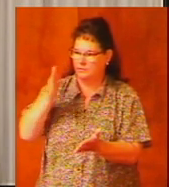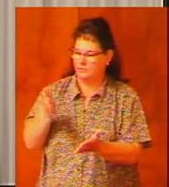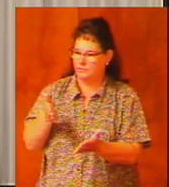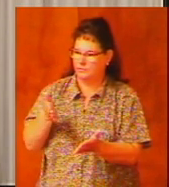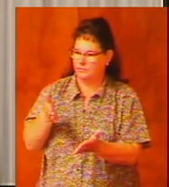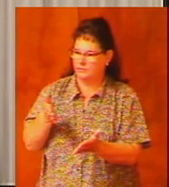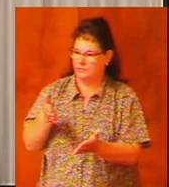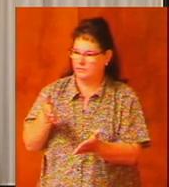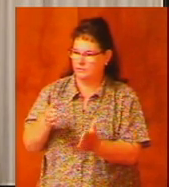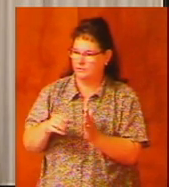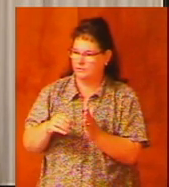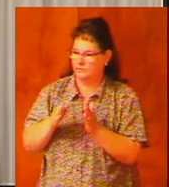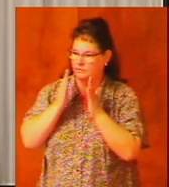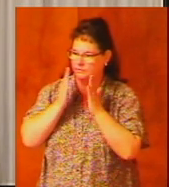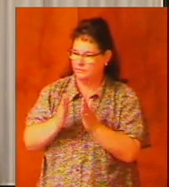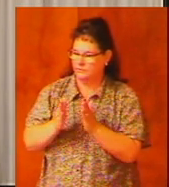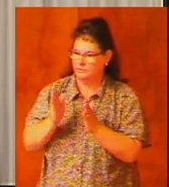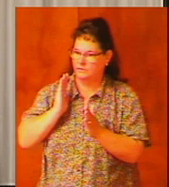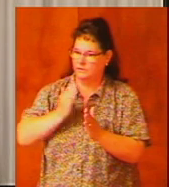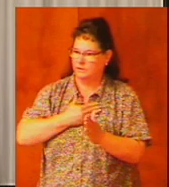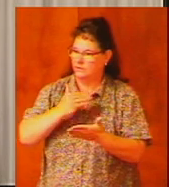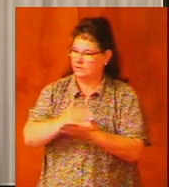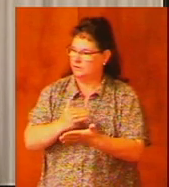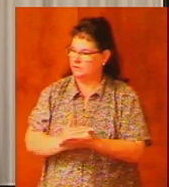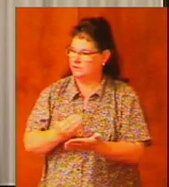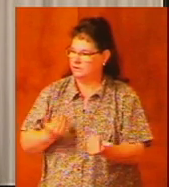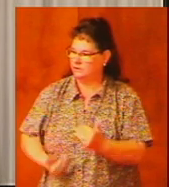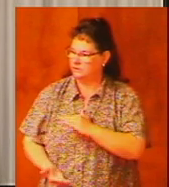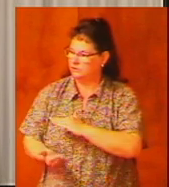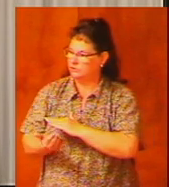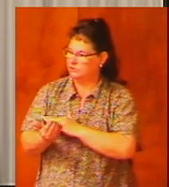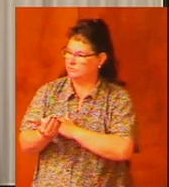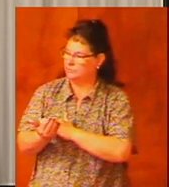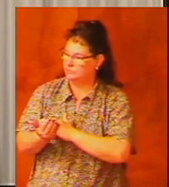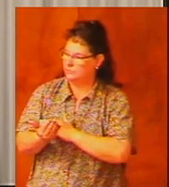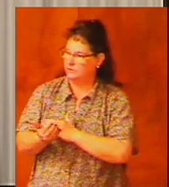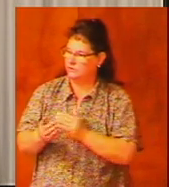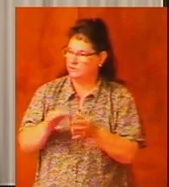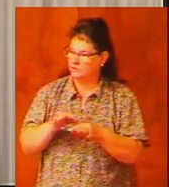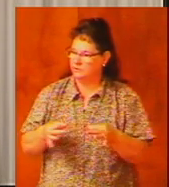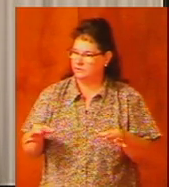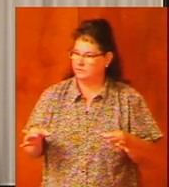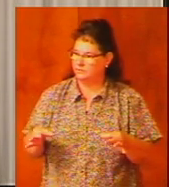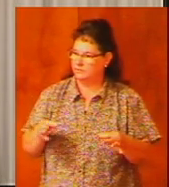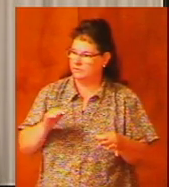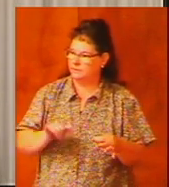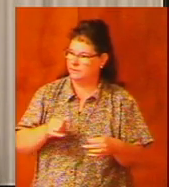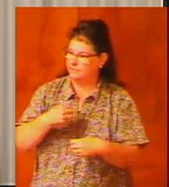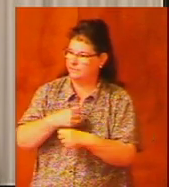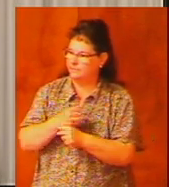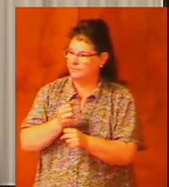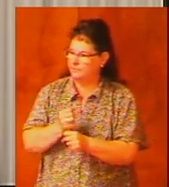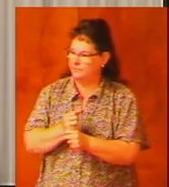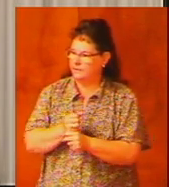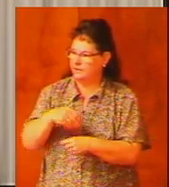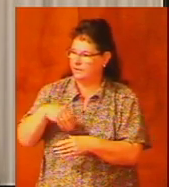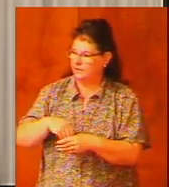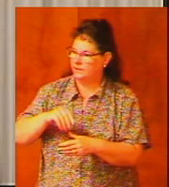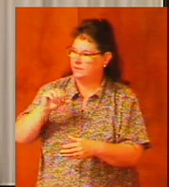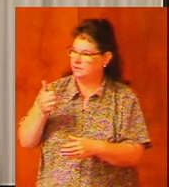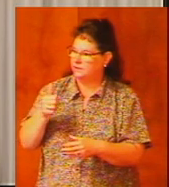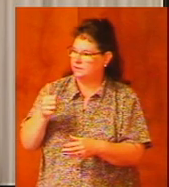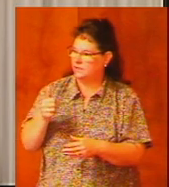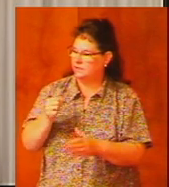our lesson this morning on a statement that is made in the